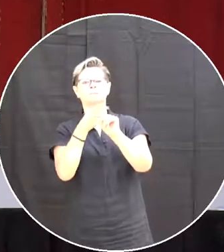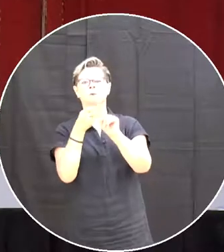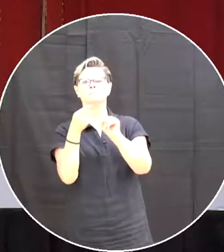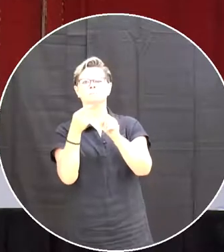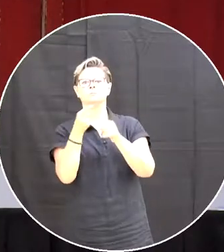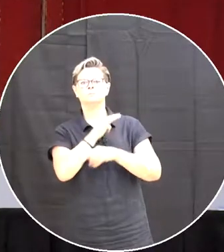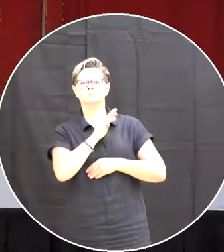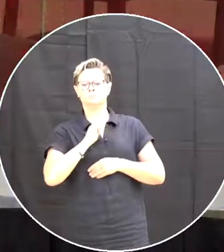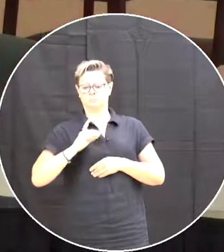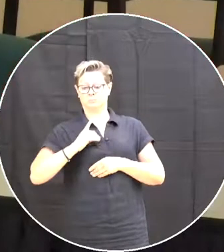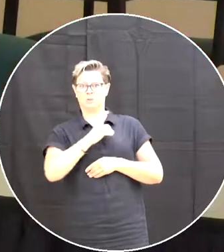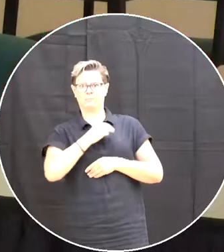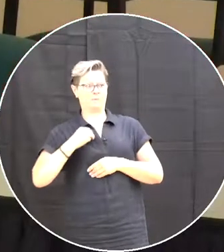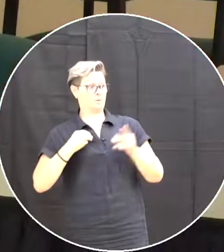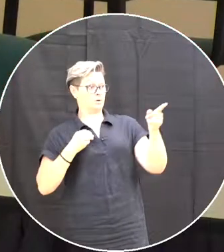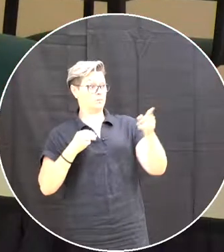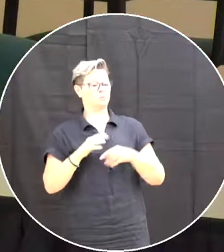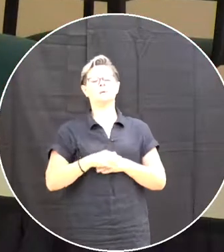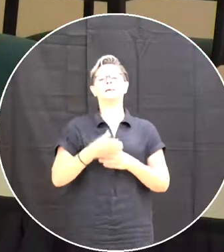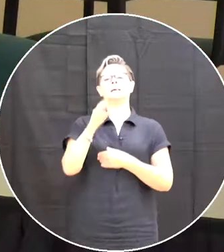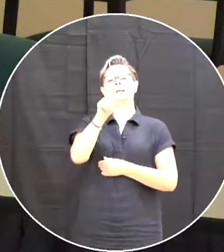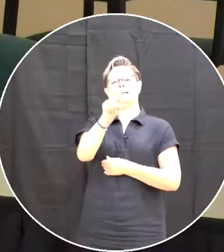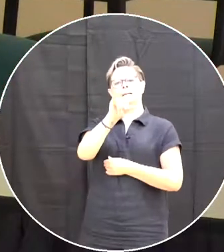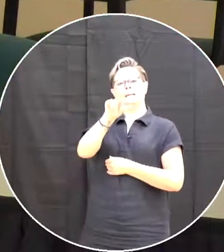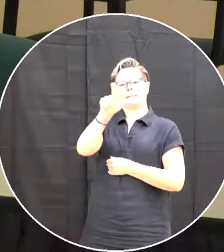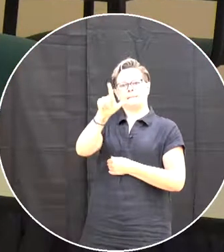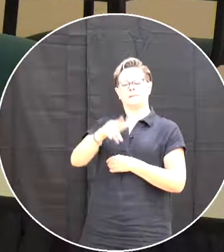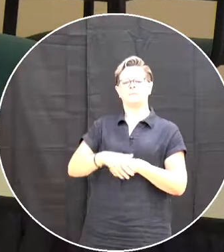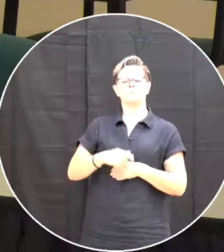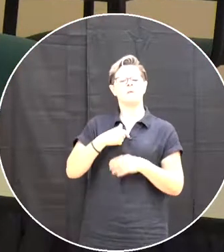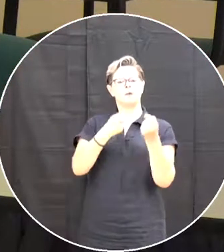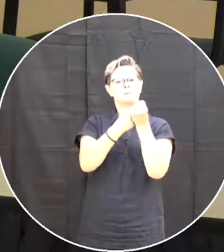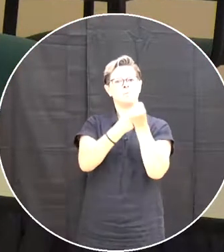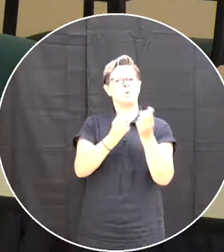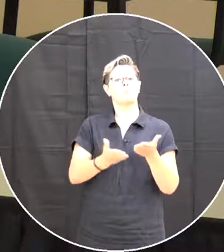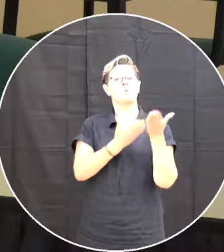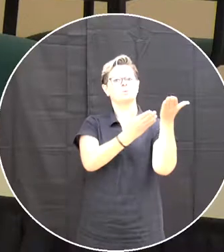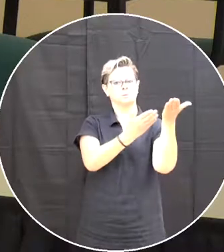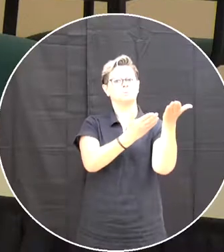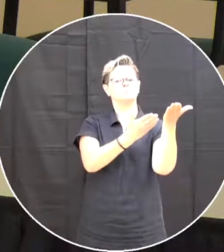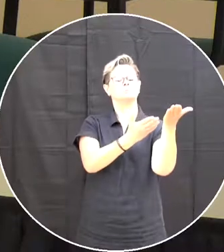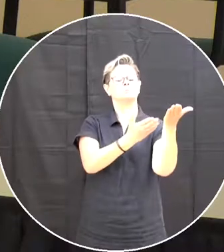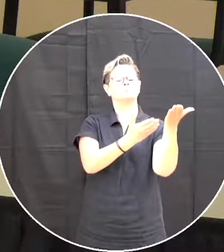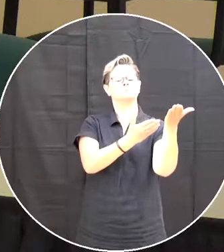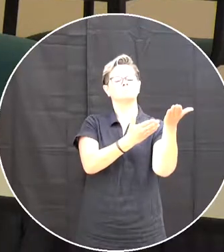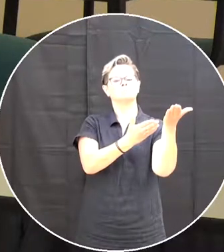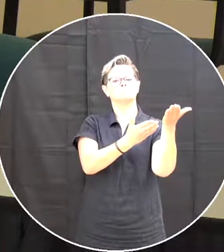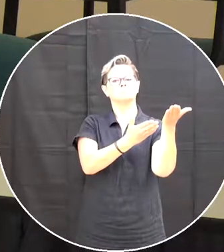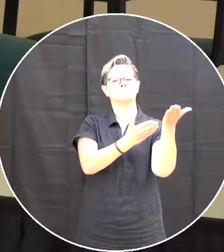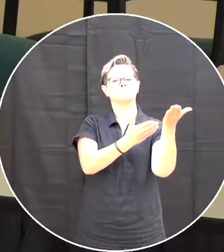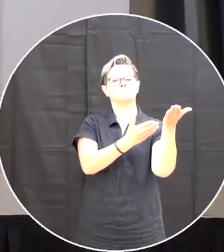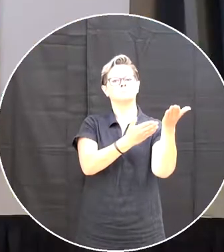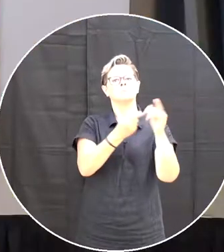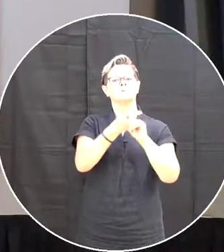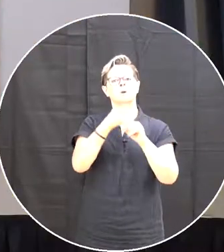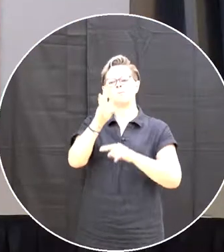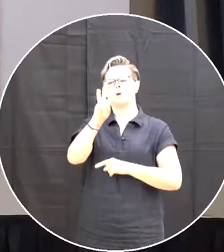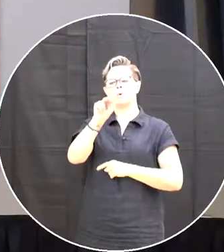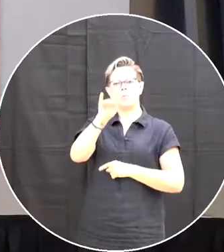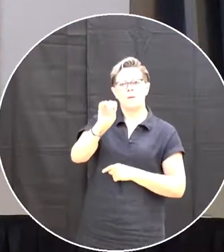trustee gill i support the motion as well following up from wayne and john